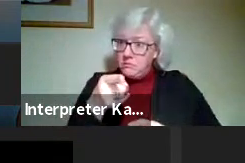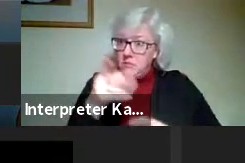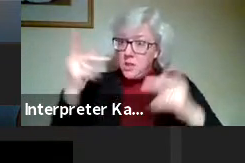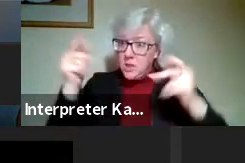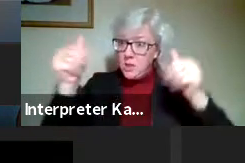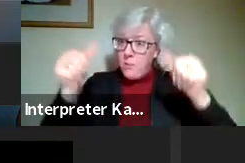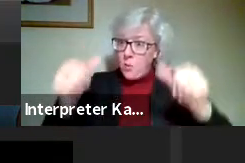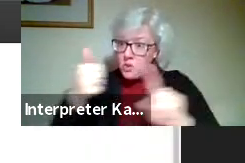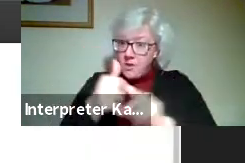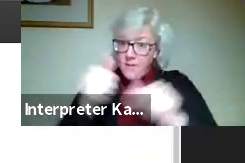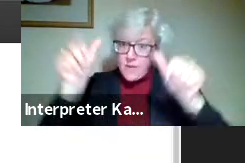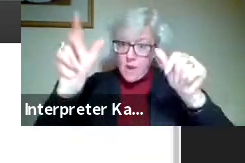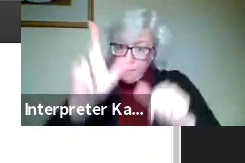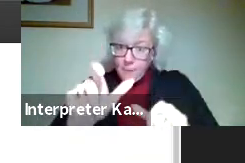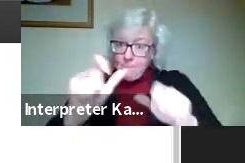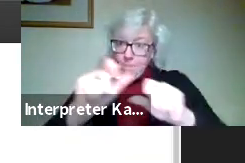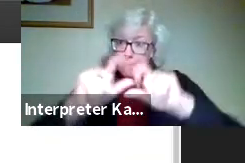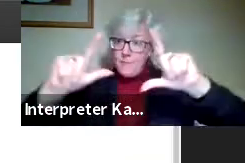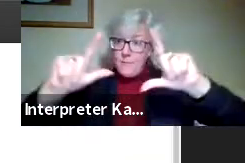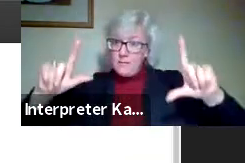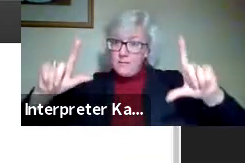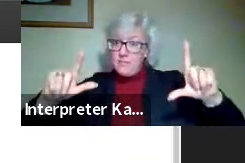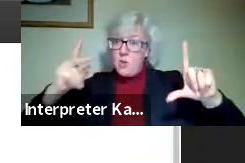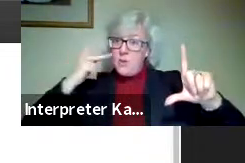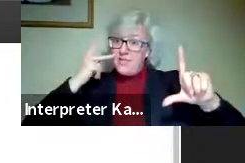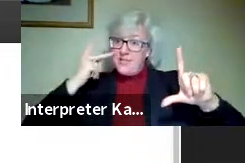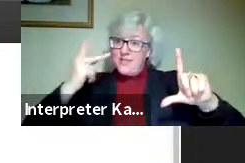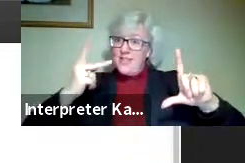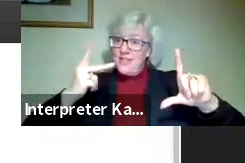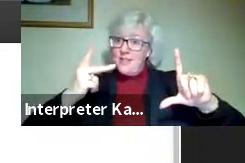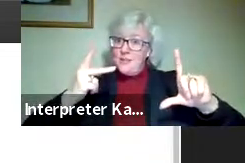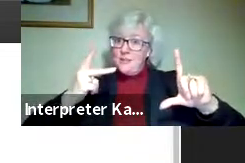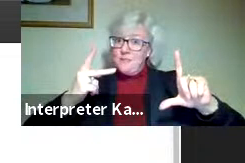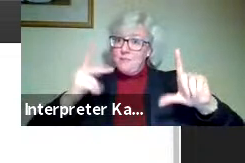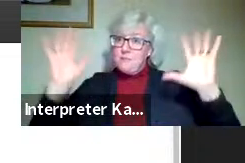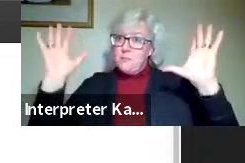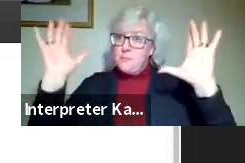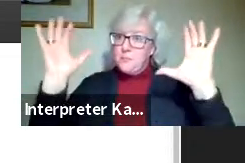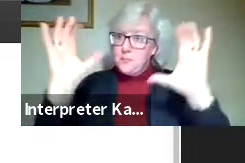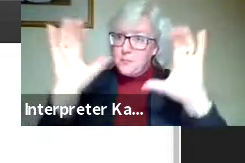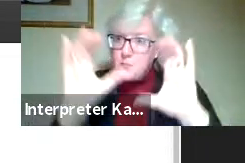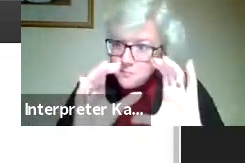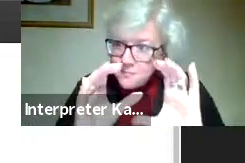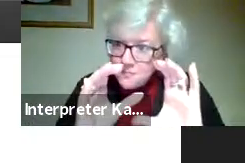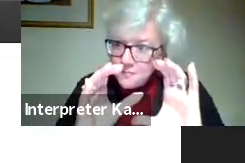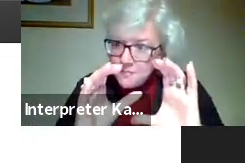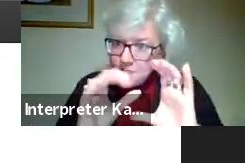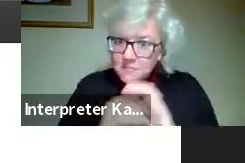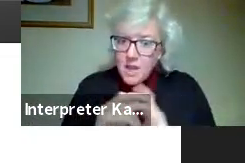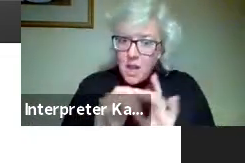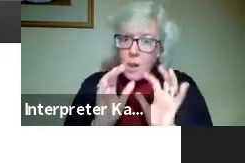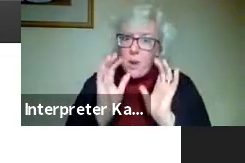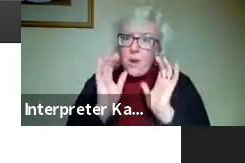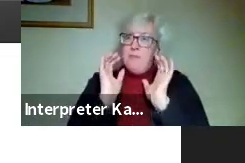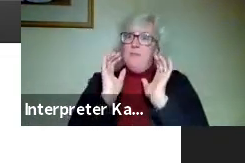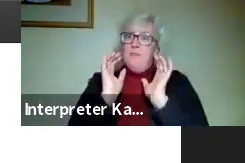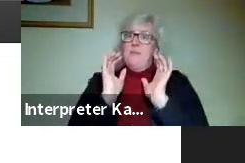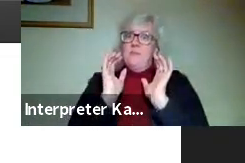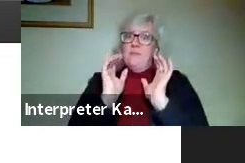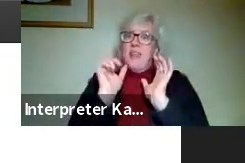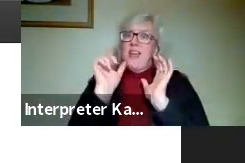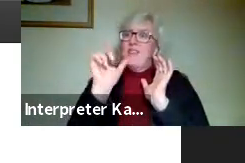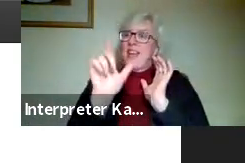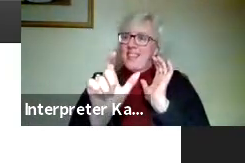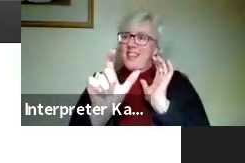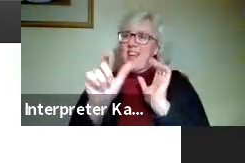poster, they can see the senior poster sort of zoomed in and up close. I'm going to zoom out a little bit, but by clicking on